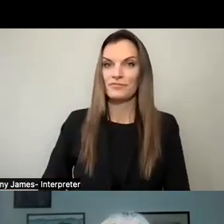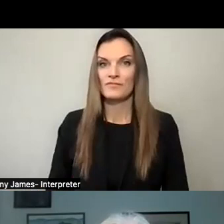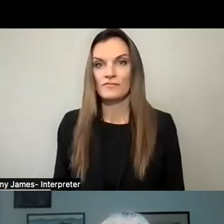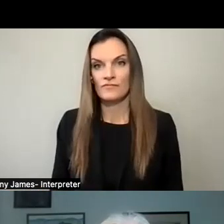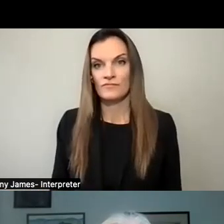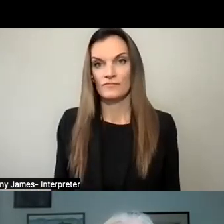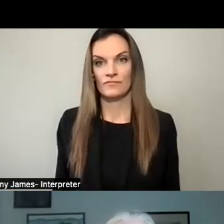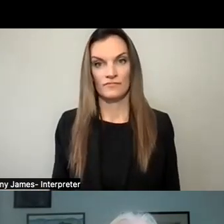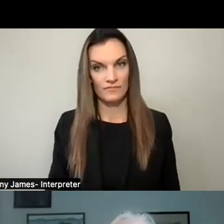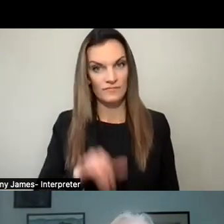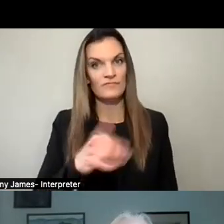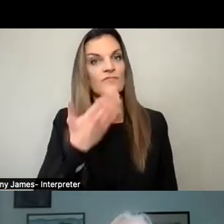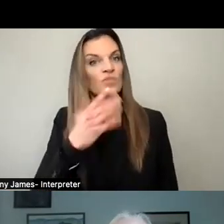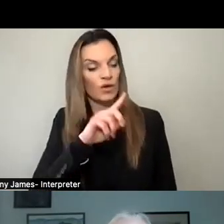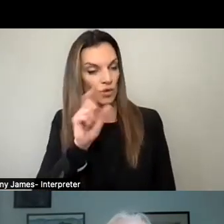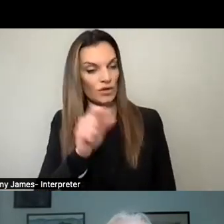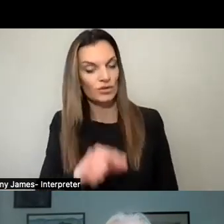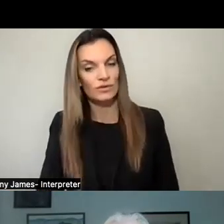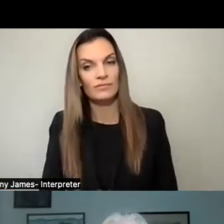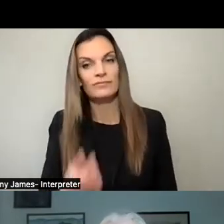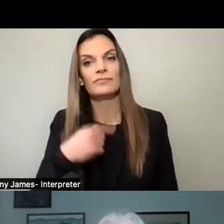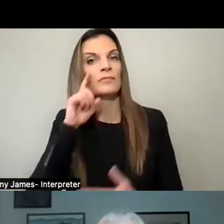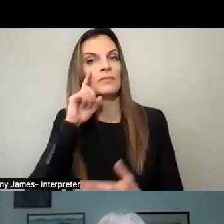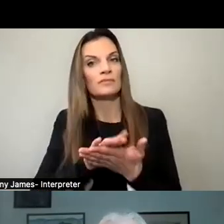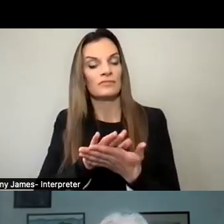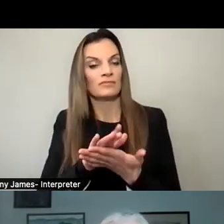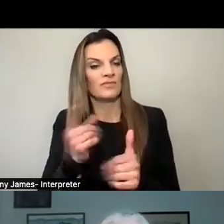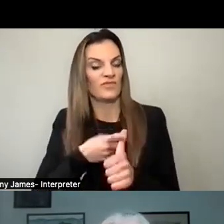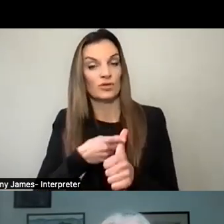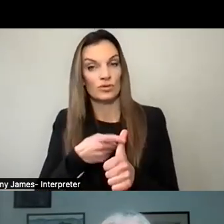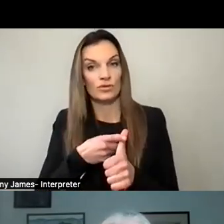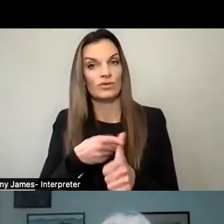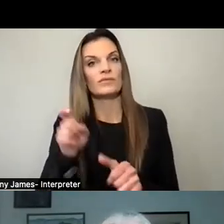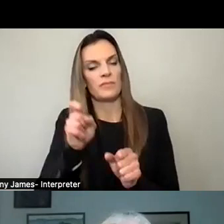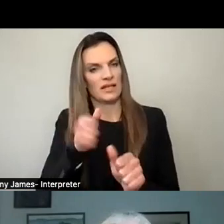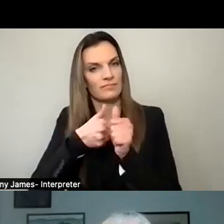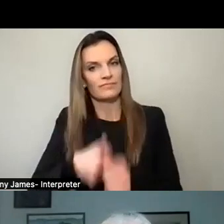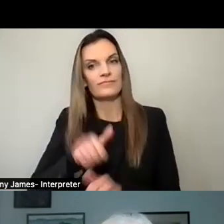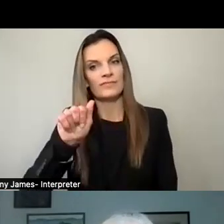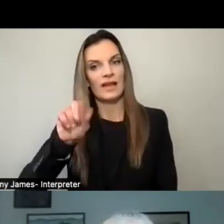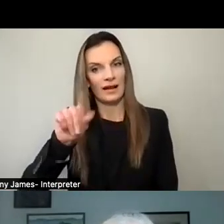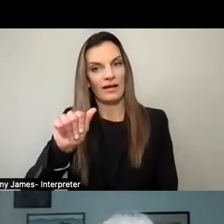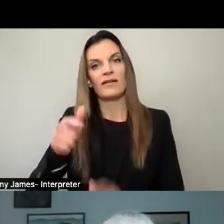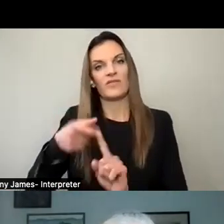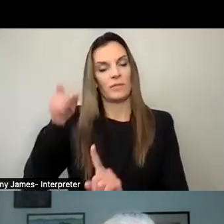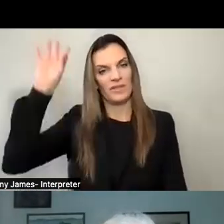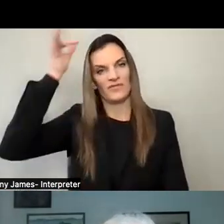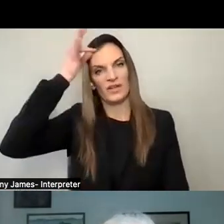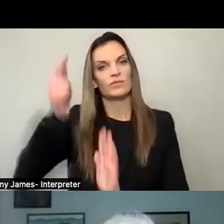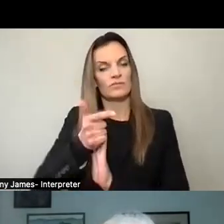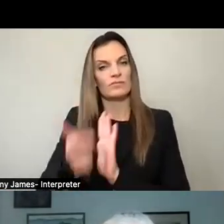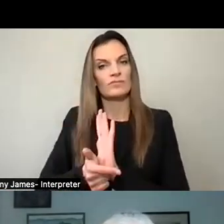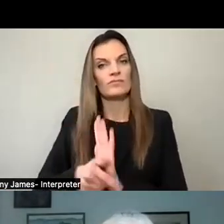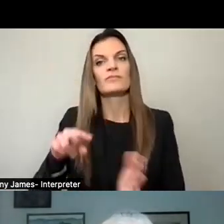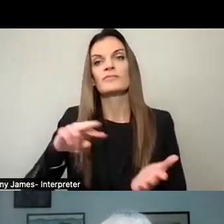Great question. I believe that first, we should be following all parts of the ADA Act from the federal government. That includes not just